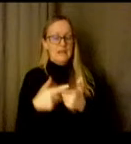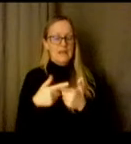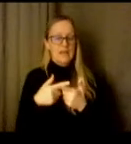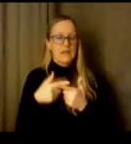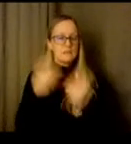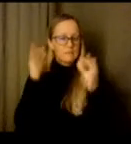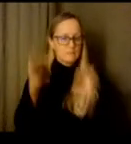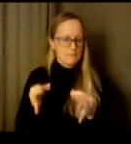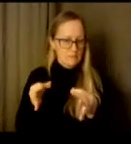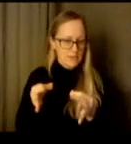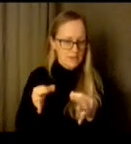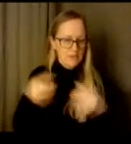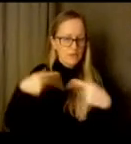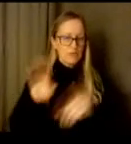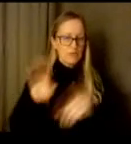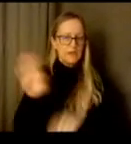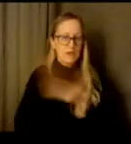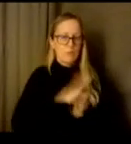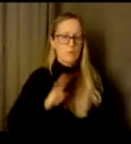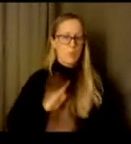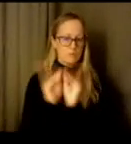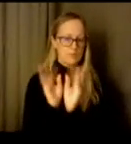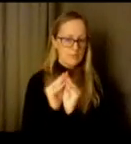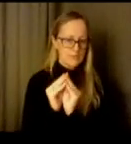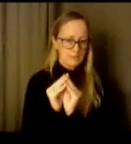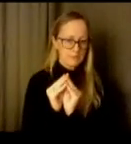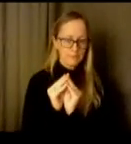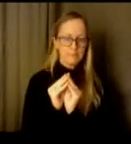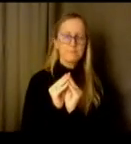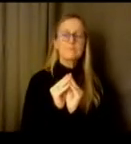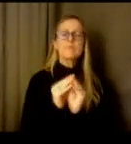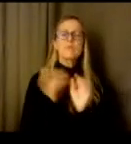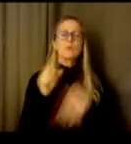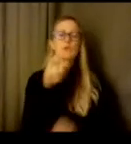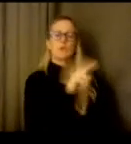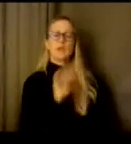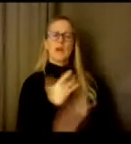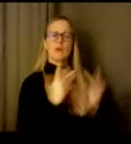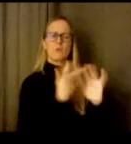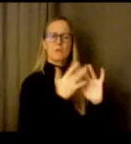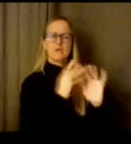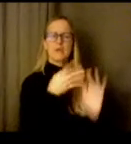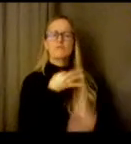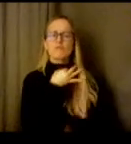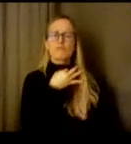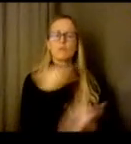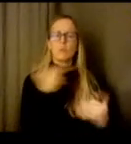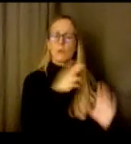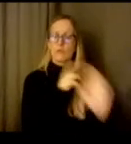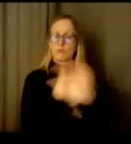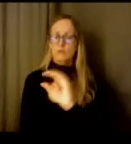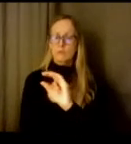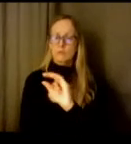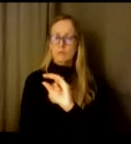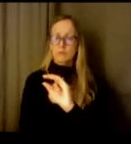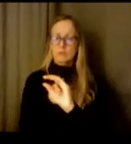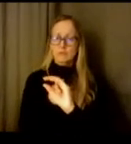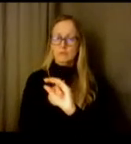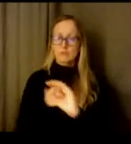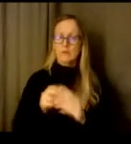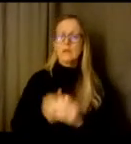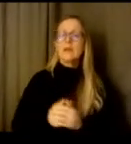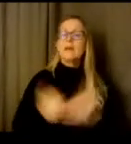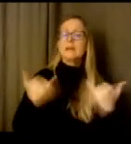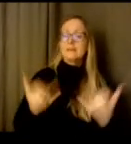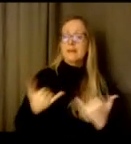You can visit our website for more information on how to tune in to that Board meeting. I'm going to now pass it over to our Mental Health